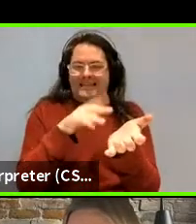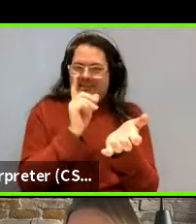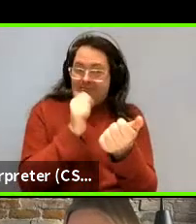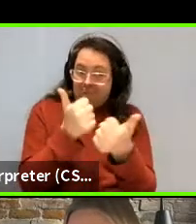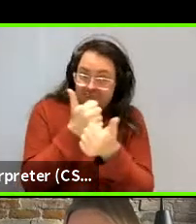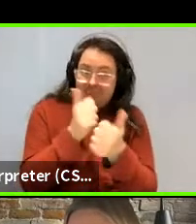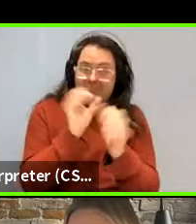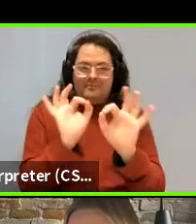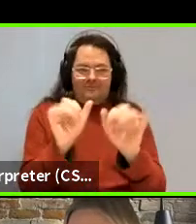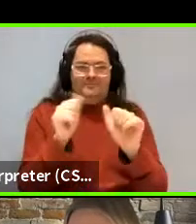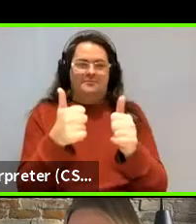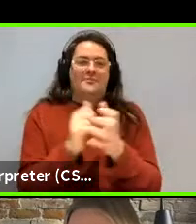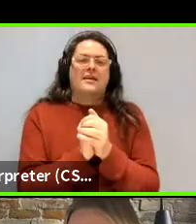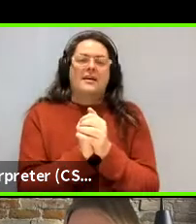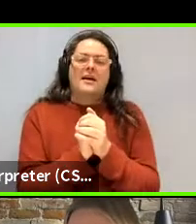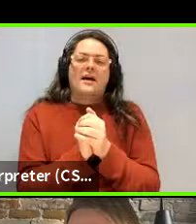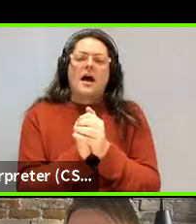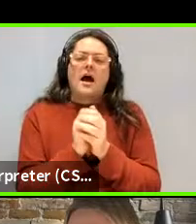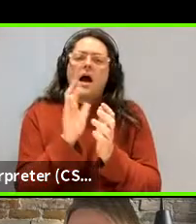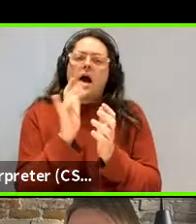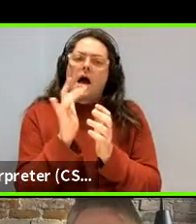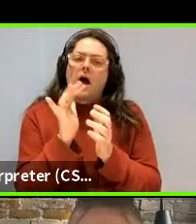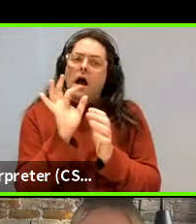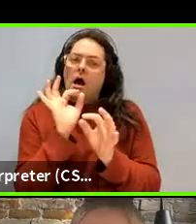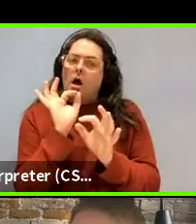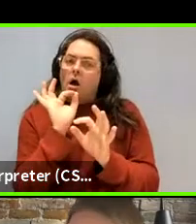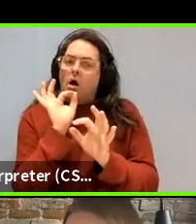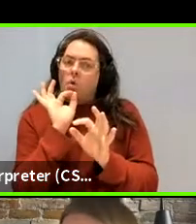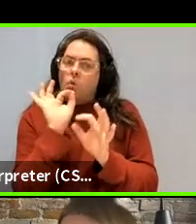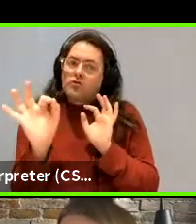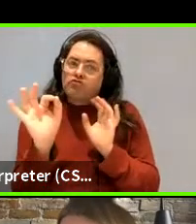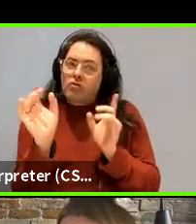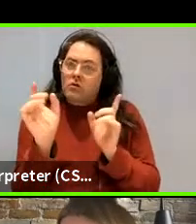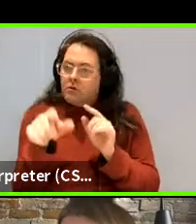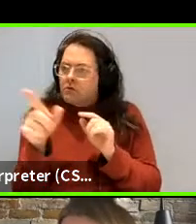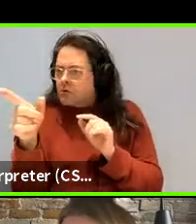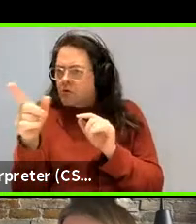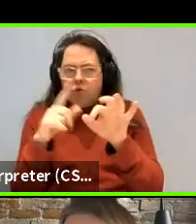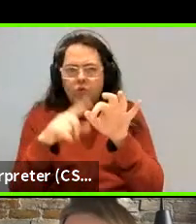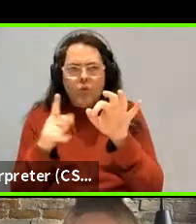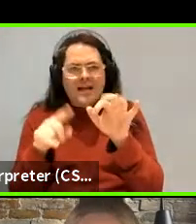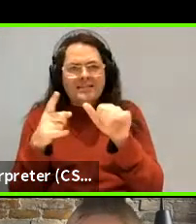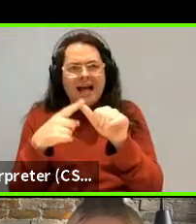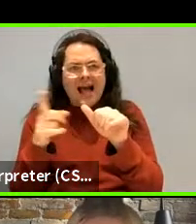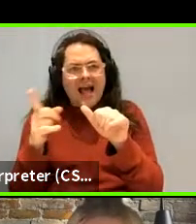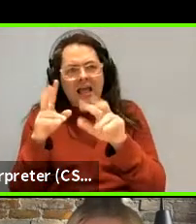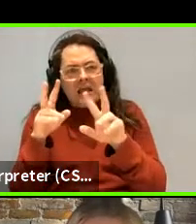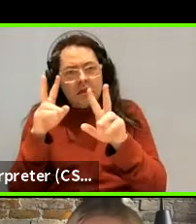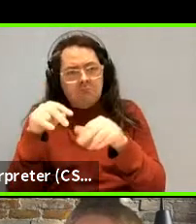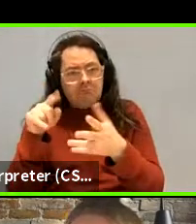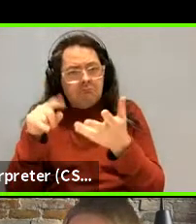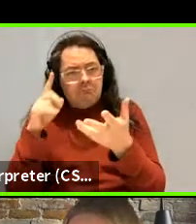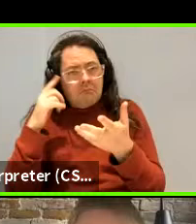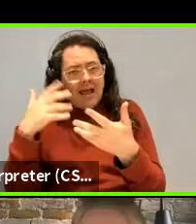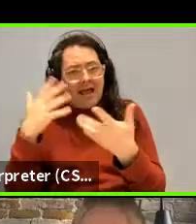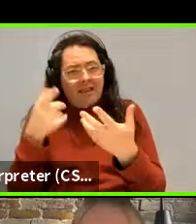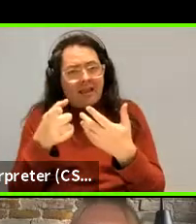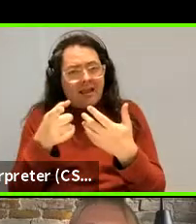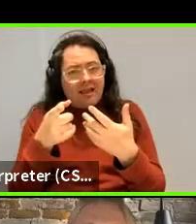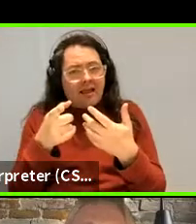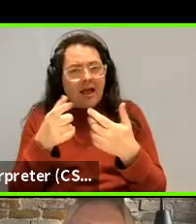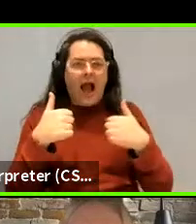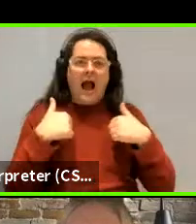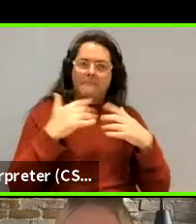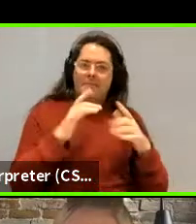Yeah. Thank you. any, any on the question answers that really, um, jump out at you and someone, I have been, um, you know, talking and